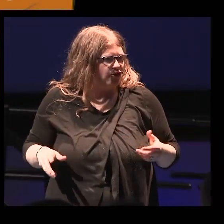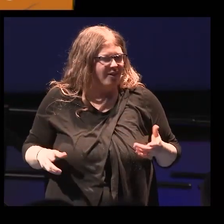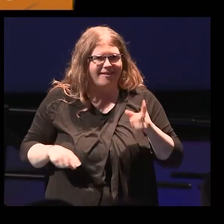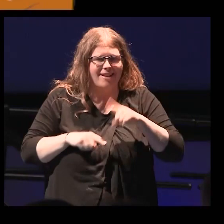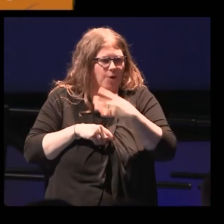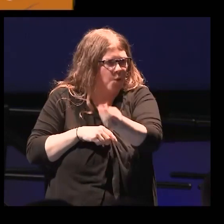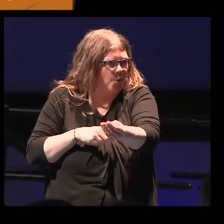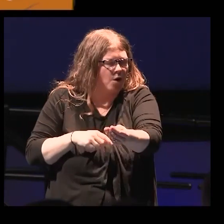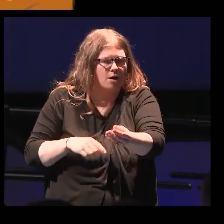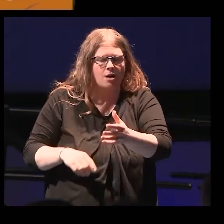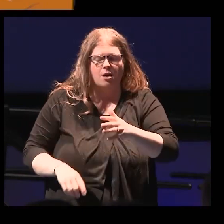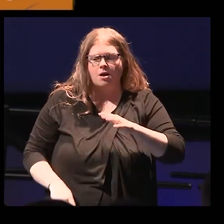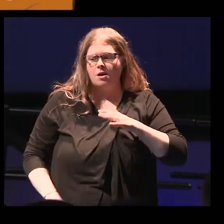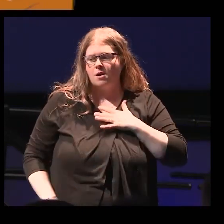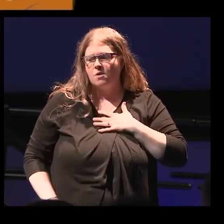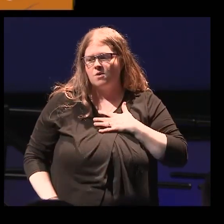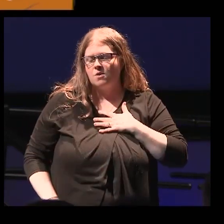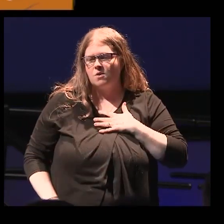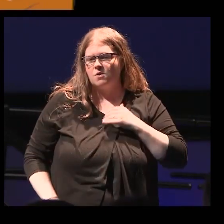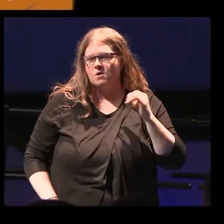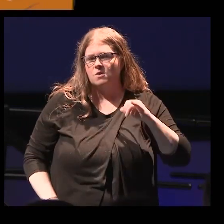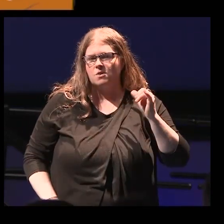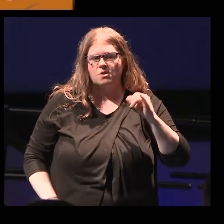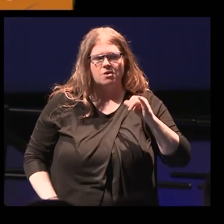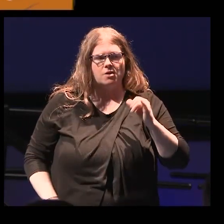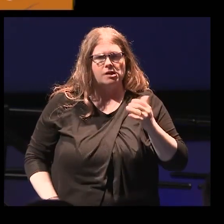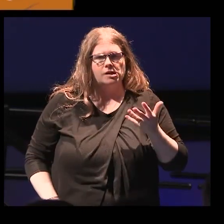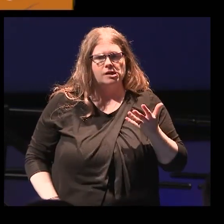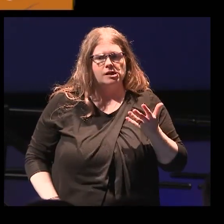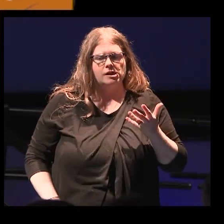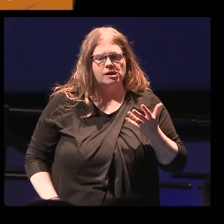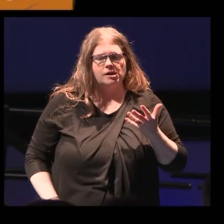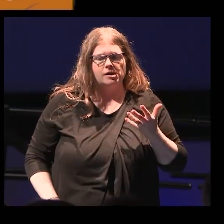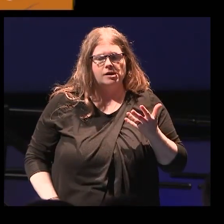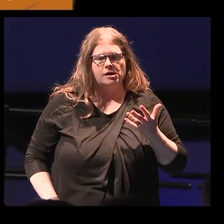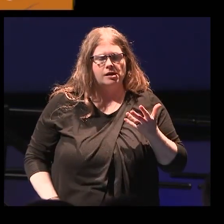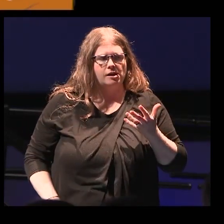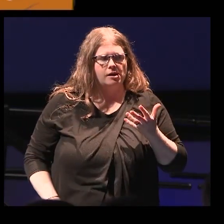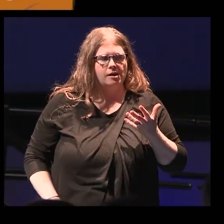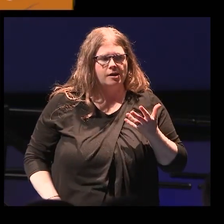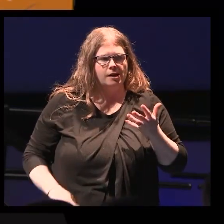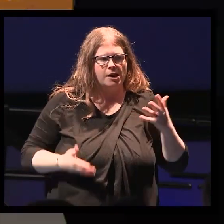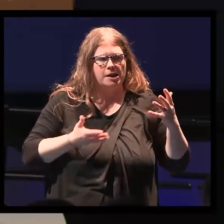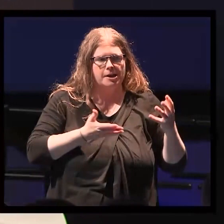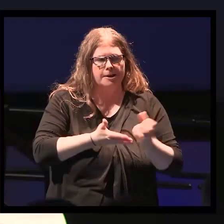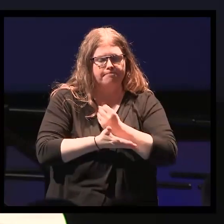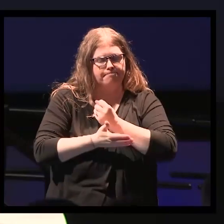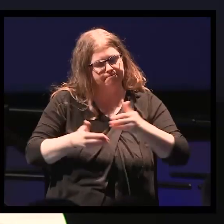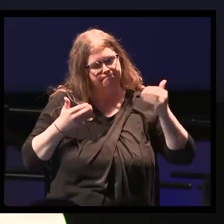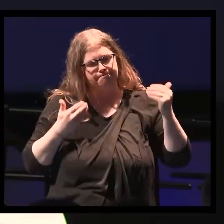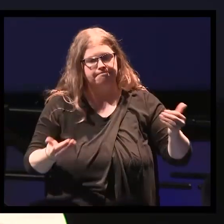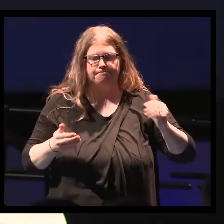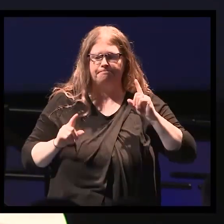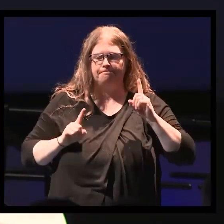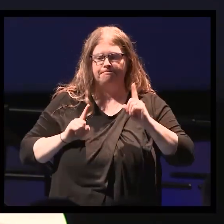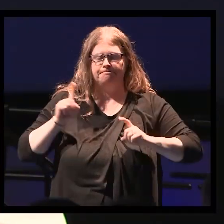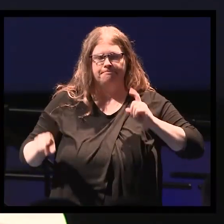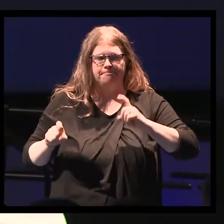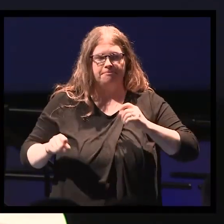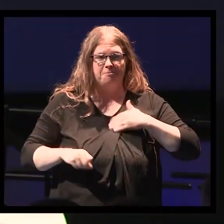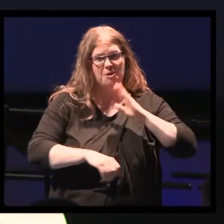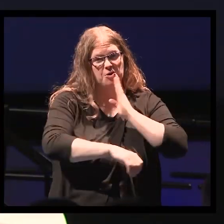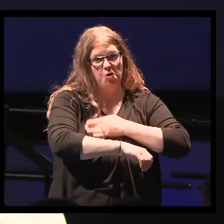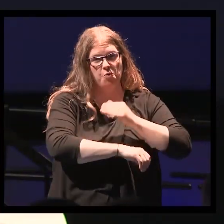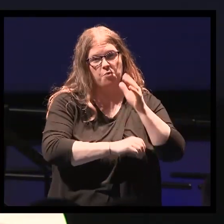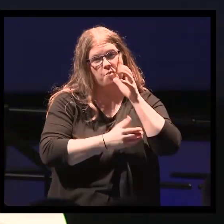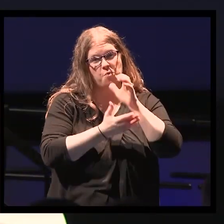Demonstrating my incredible lack of insight and my inability to abandon the line of questioning once initiated, something that my daughter and wife are not